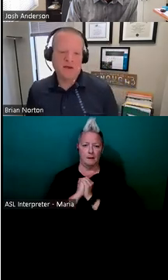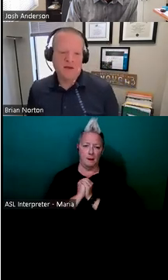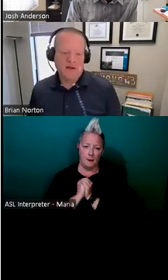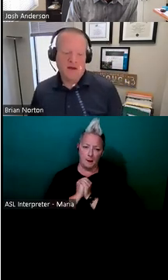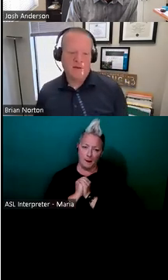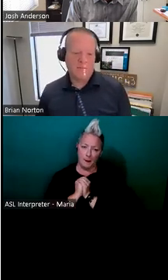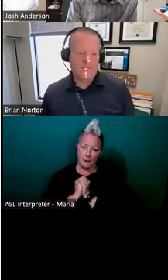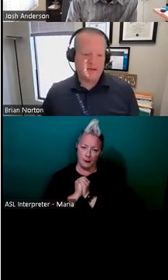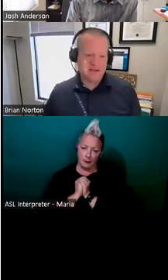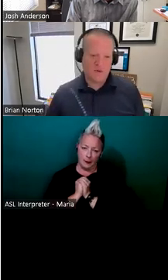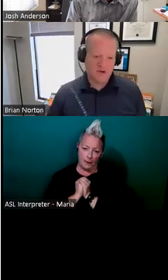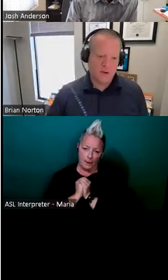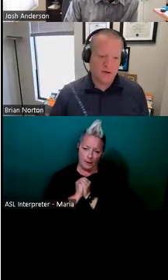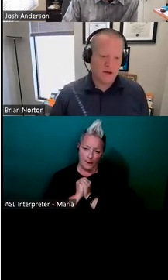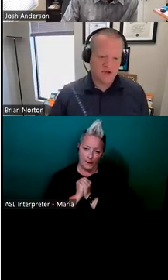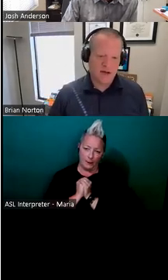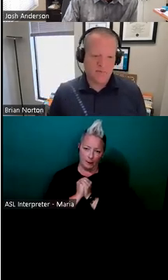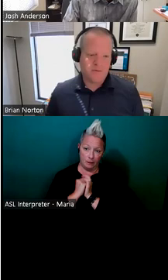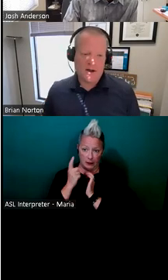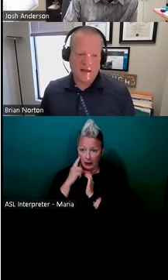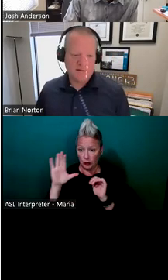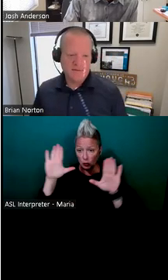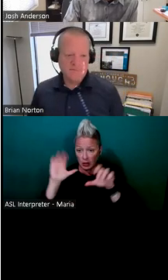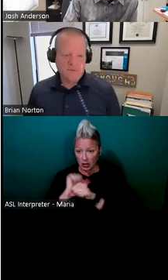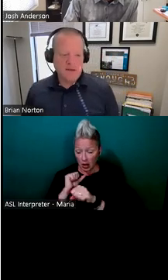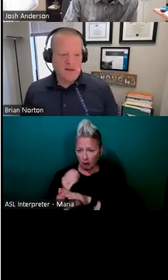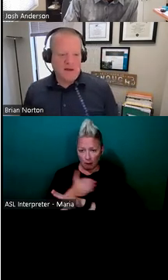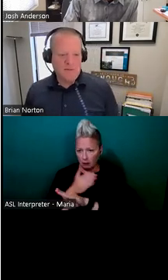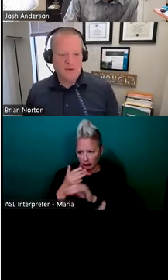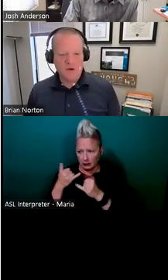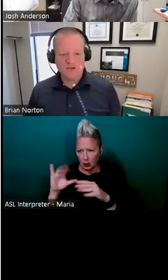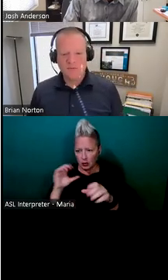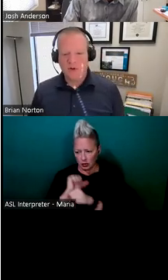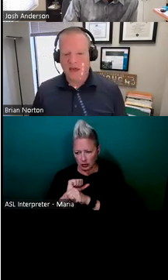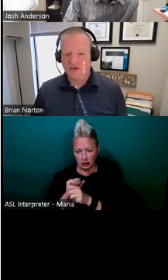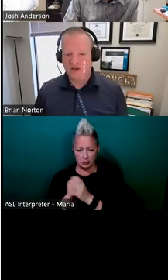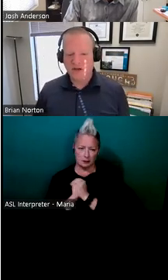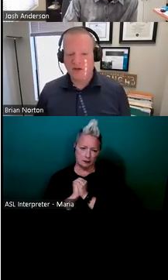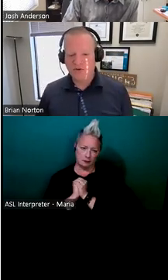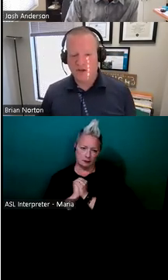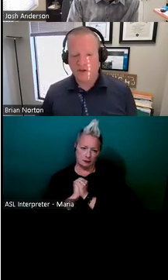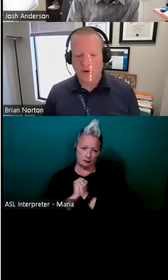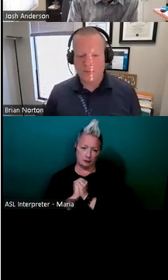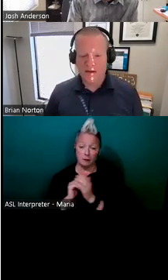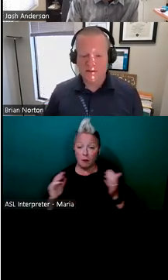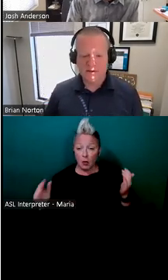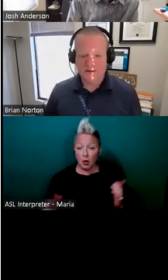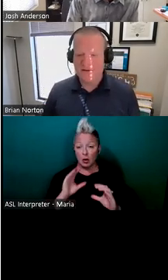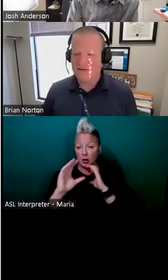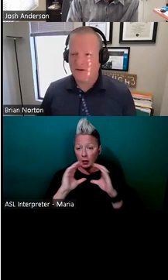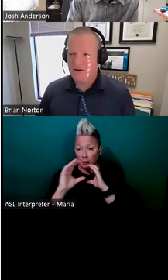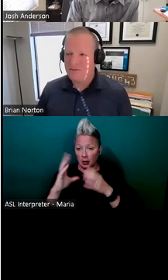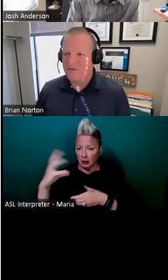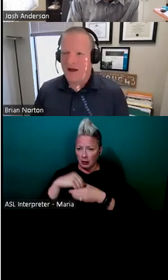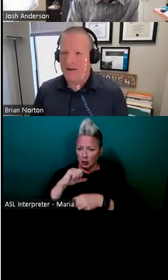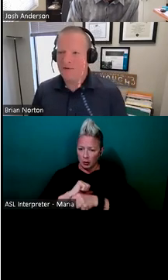doing, um, because they were doing a great job beforehand. promotes communication and inclusion in the workplace. It